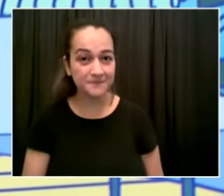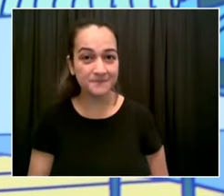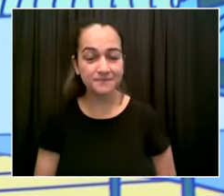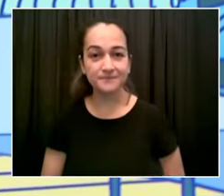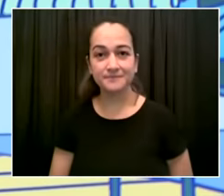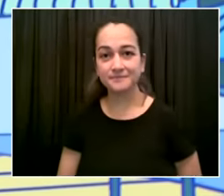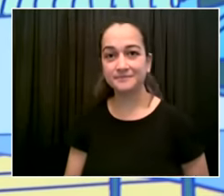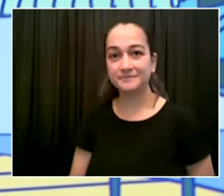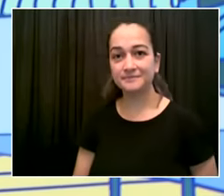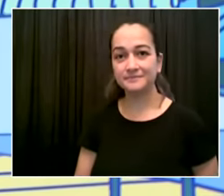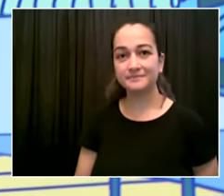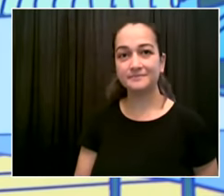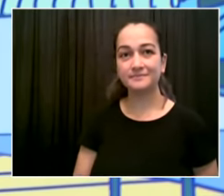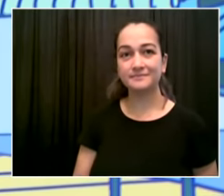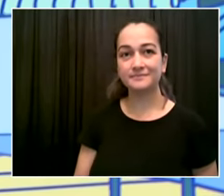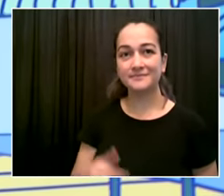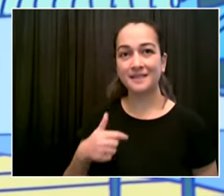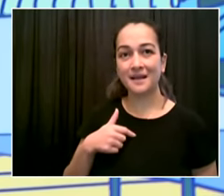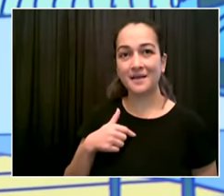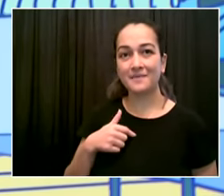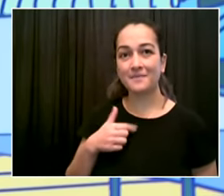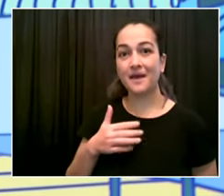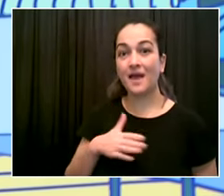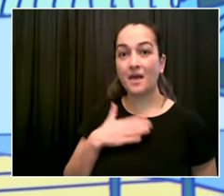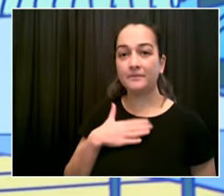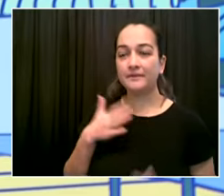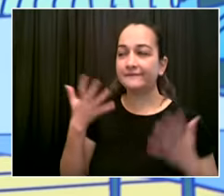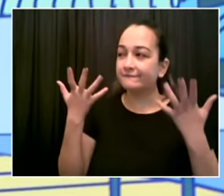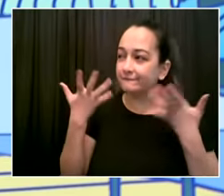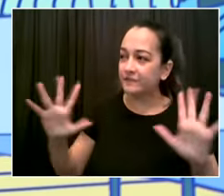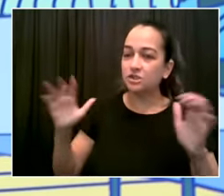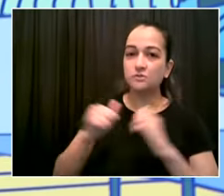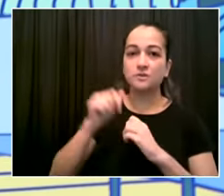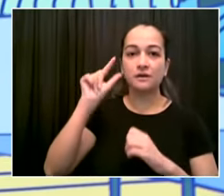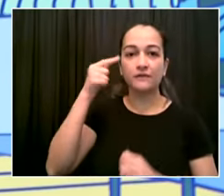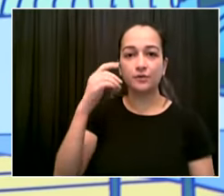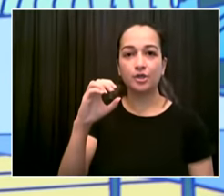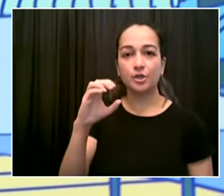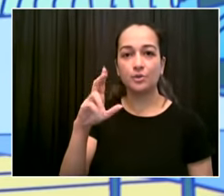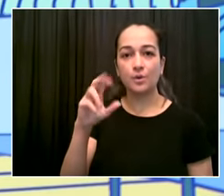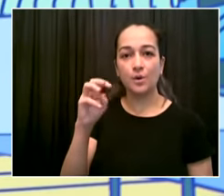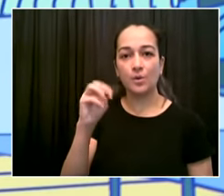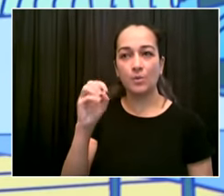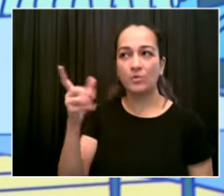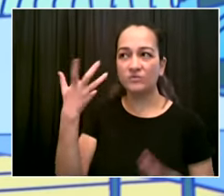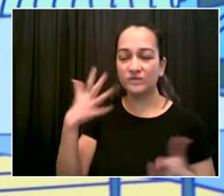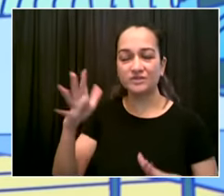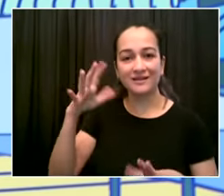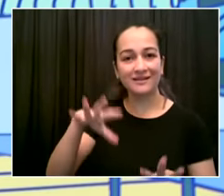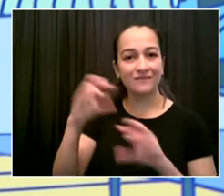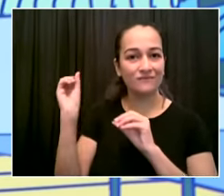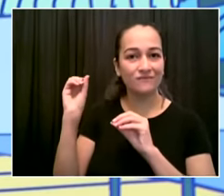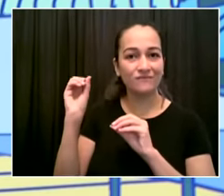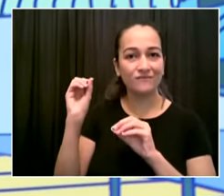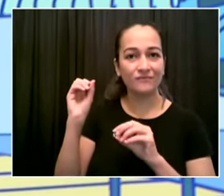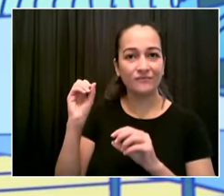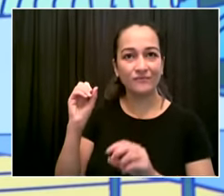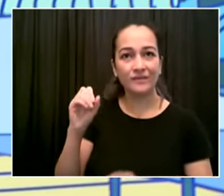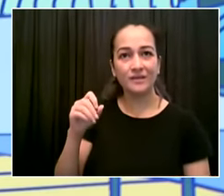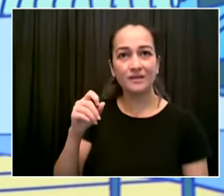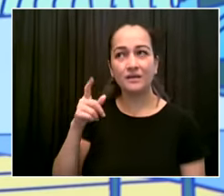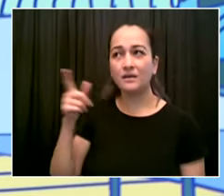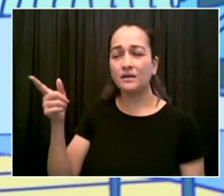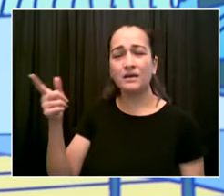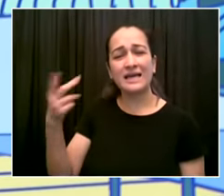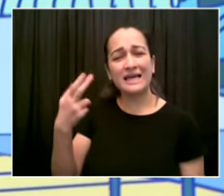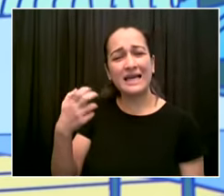power too much power corrupts and this is a case of too much unchecked power and i would have really uh appreciated